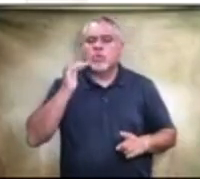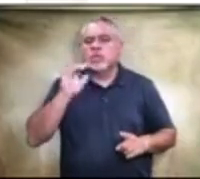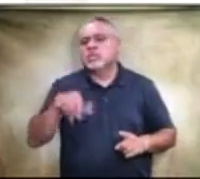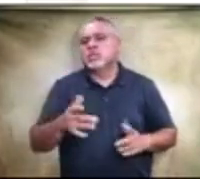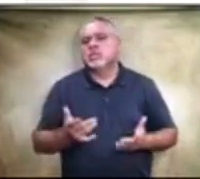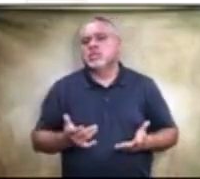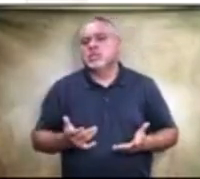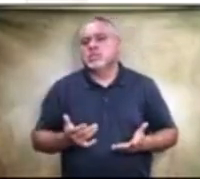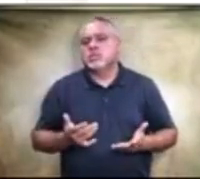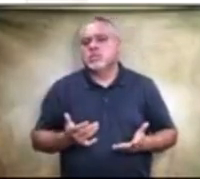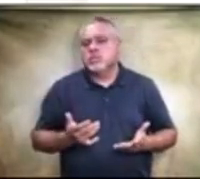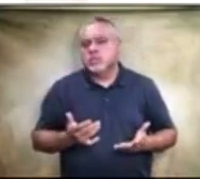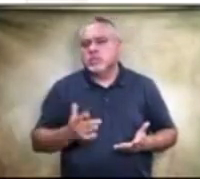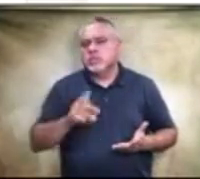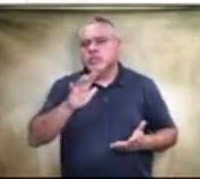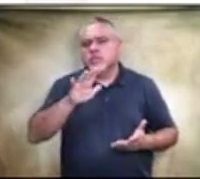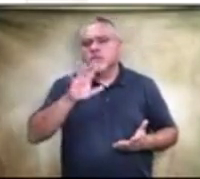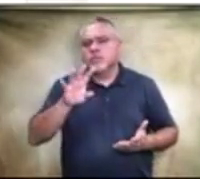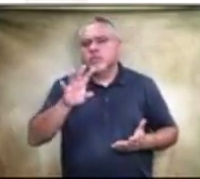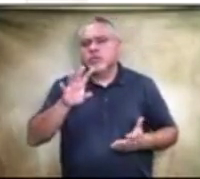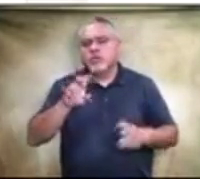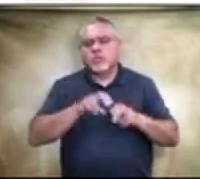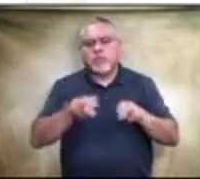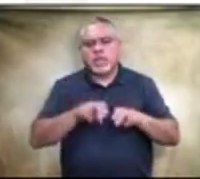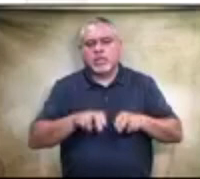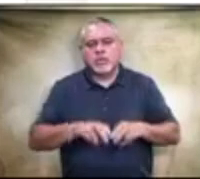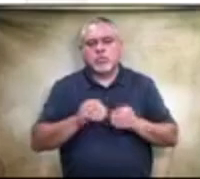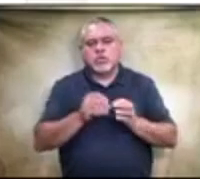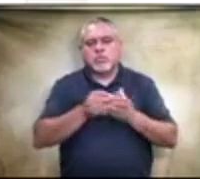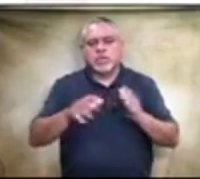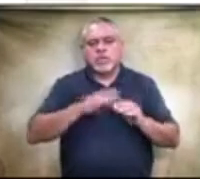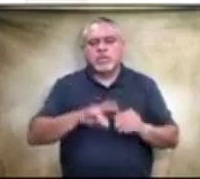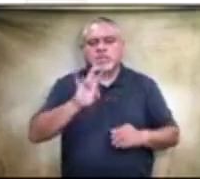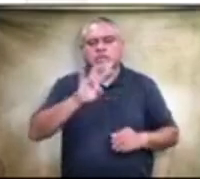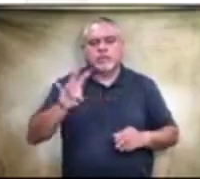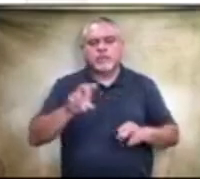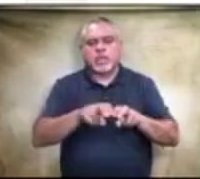the 54 passengers more expensive than the 77 passengers